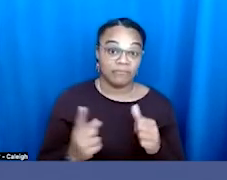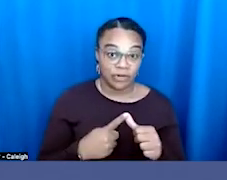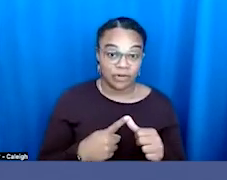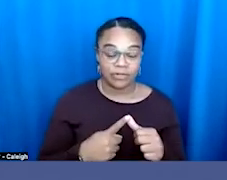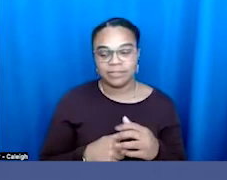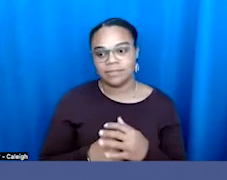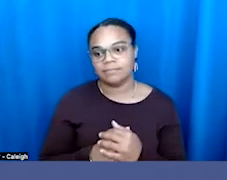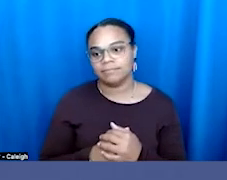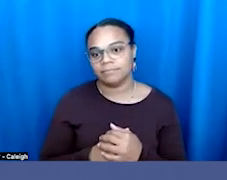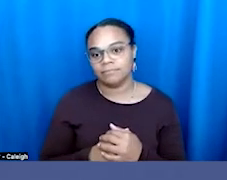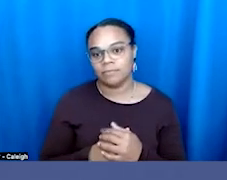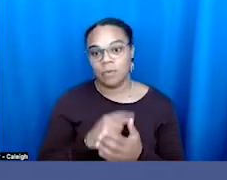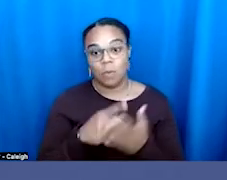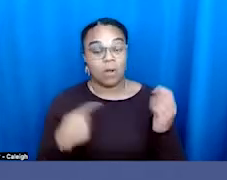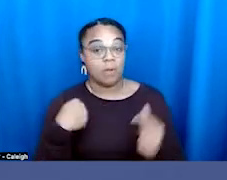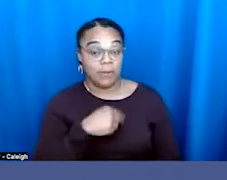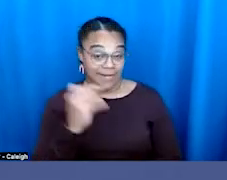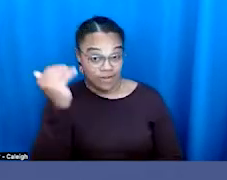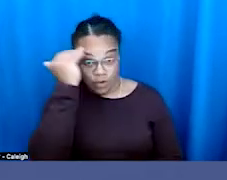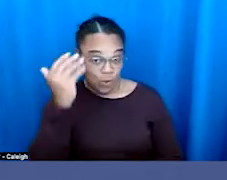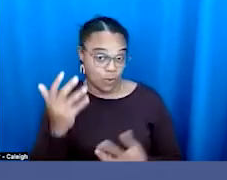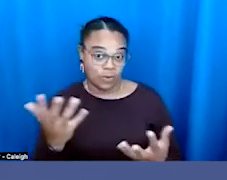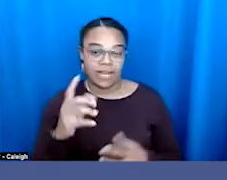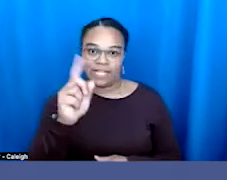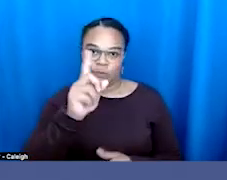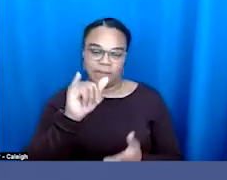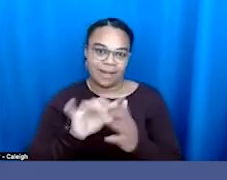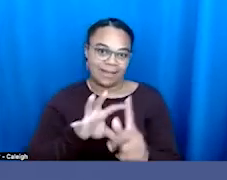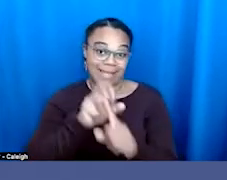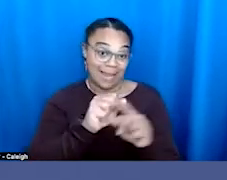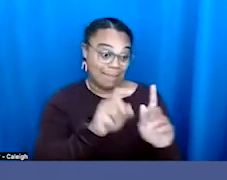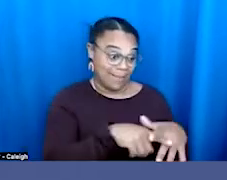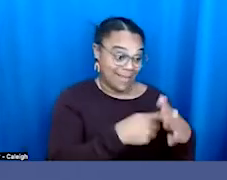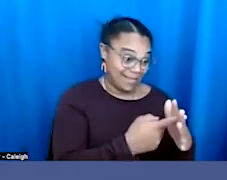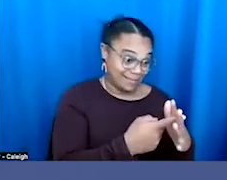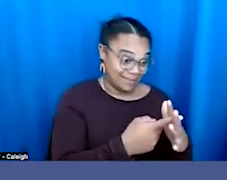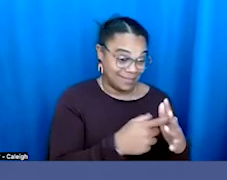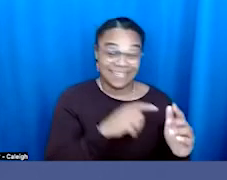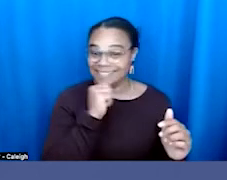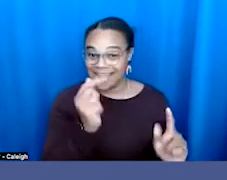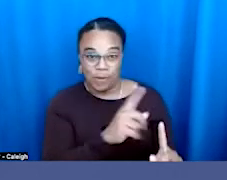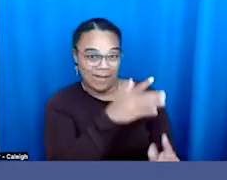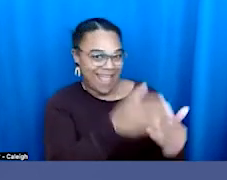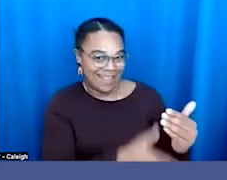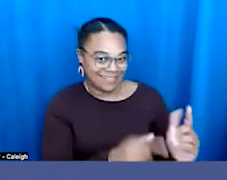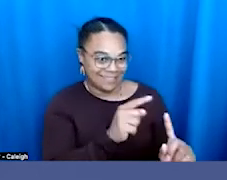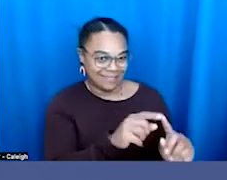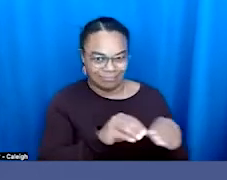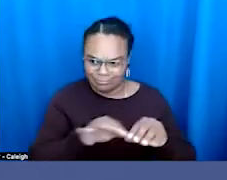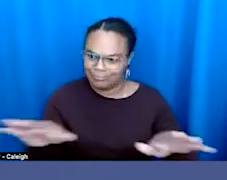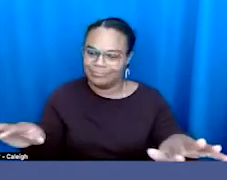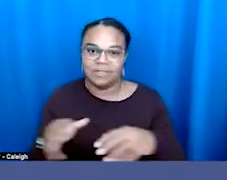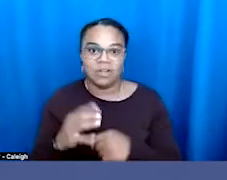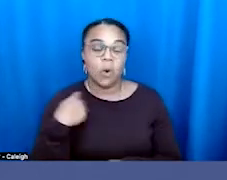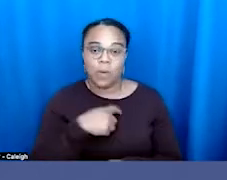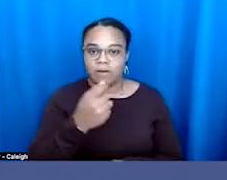what we know is where the attack begins is not where it ends. We understand that to